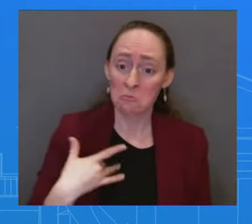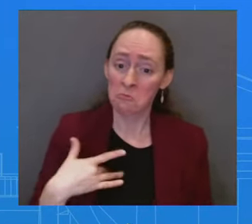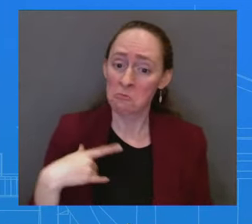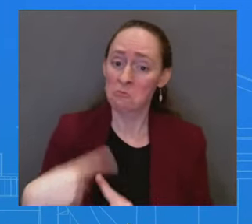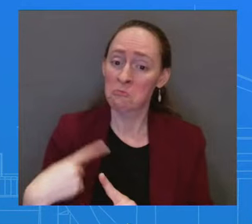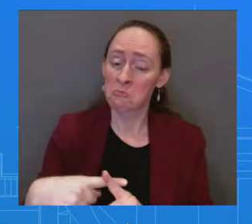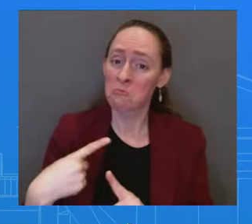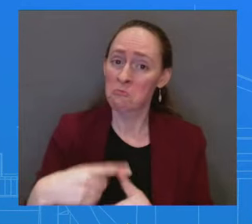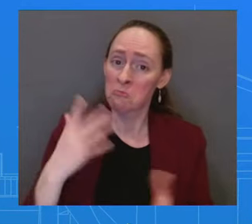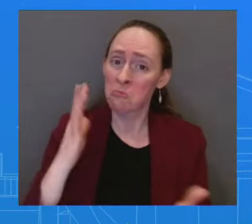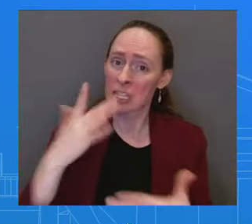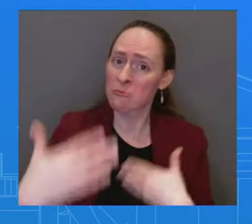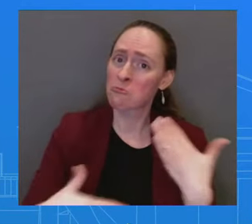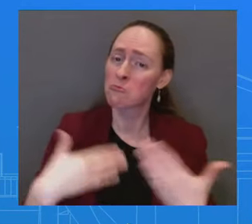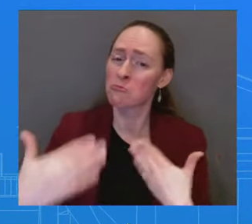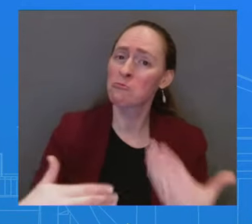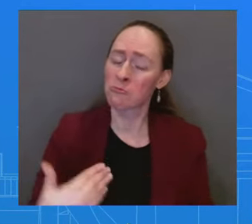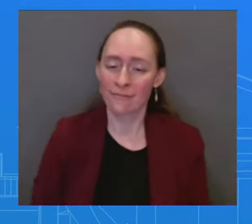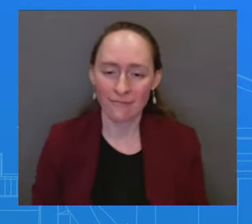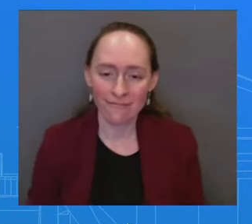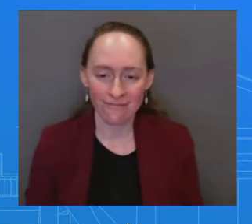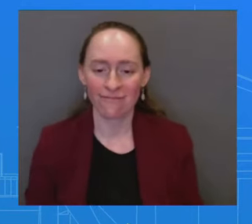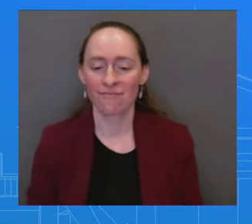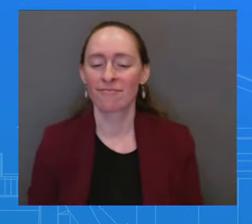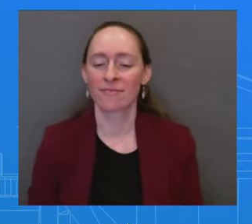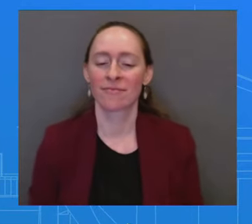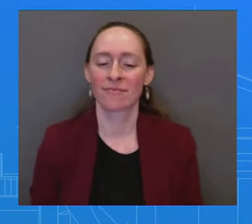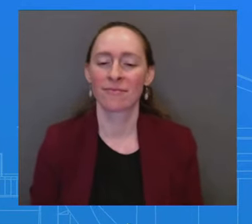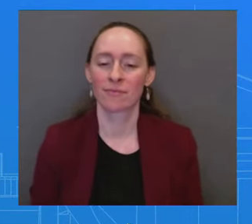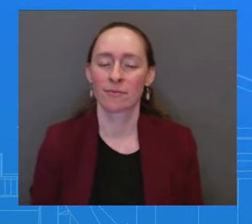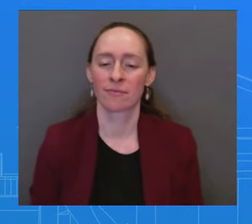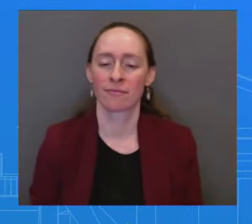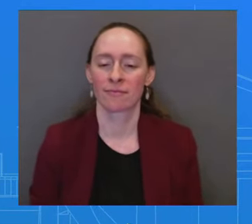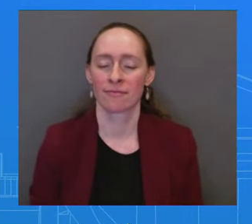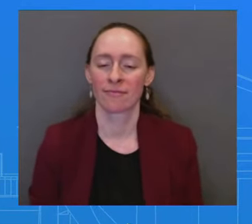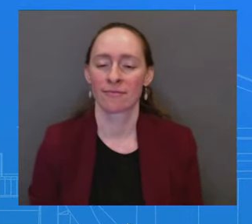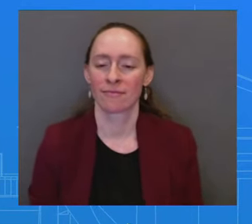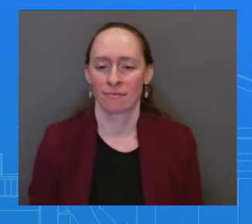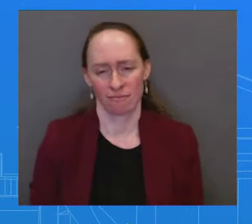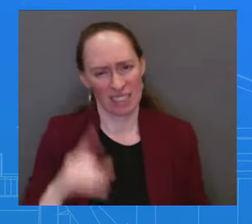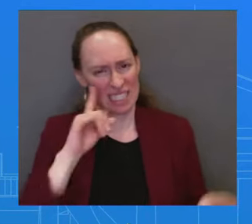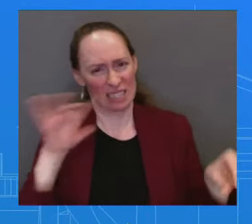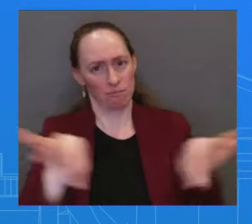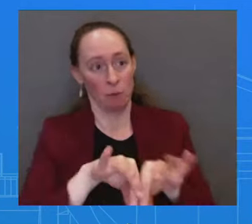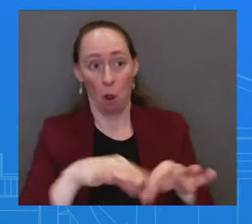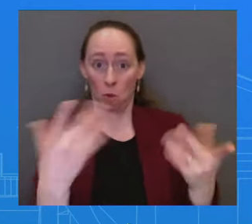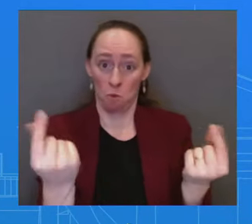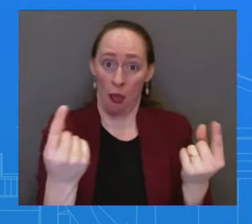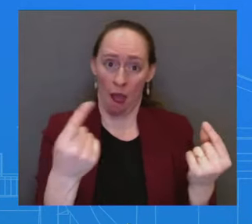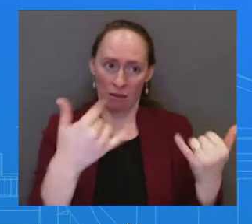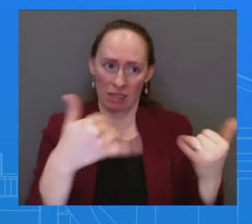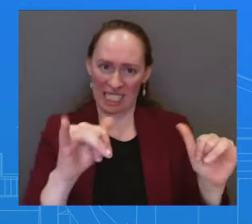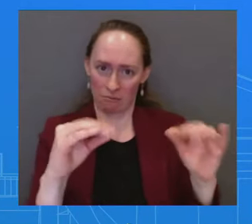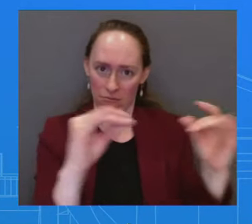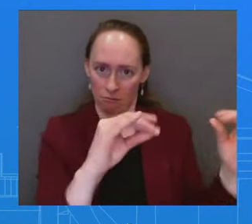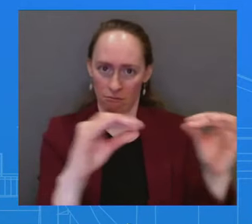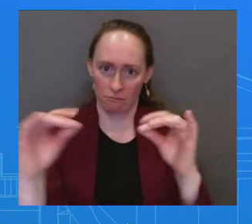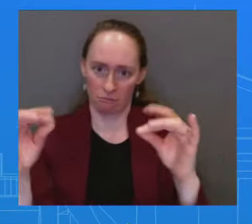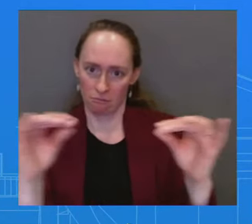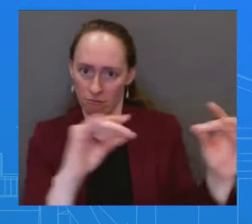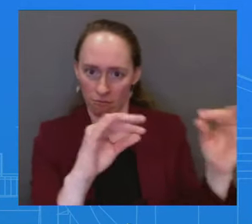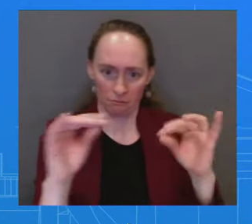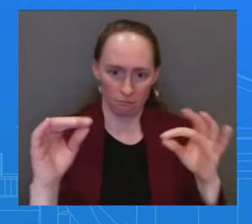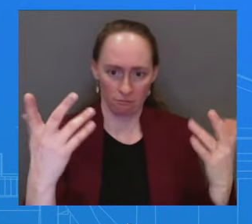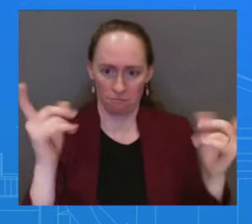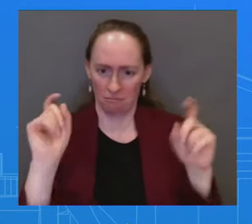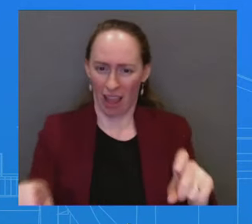optimistic. This is an important, important negotiation to try to figure out how do we address a broken system, the immigration system? How do we deal with